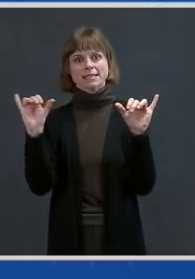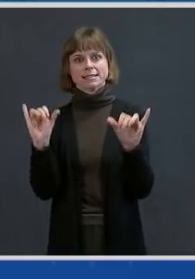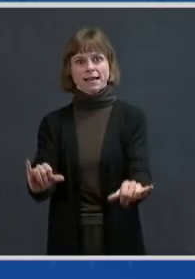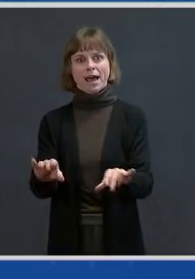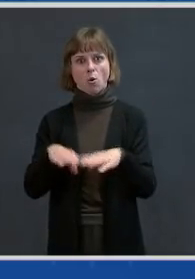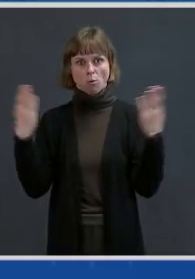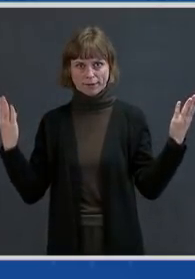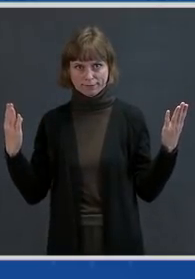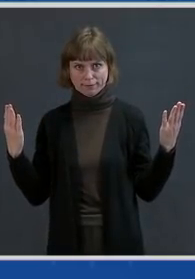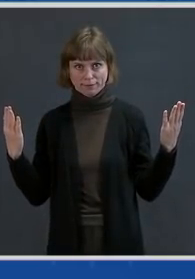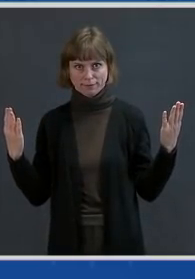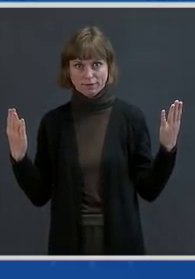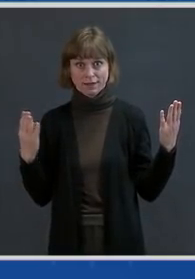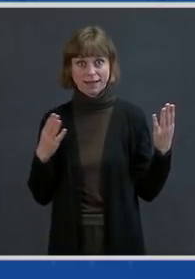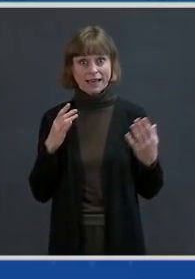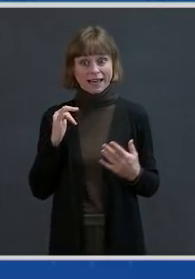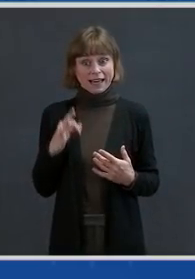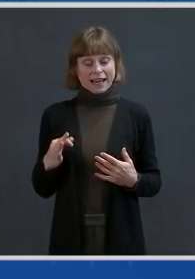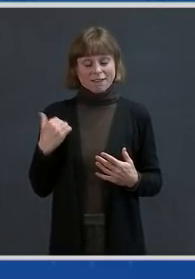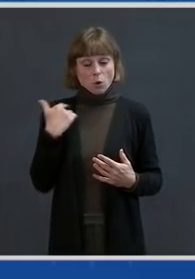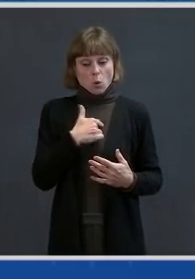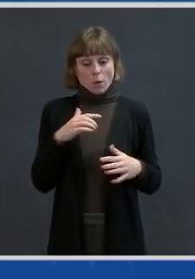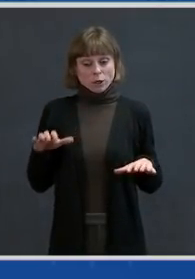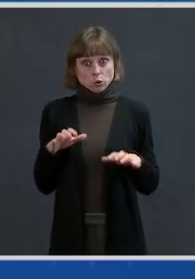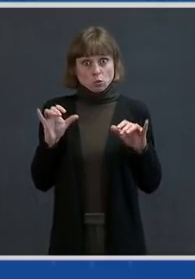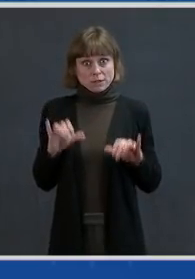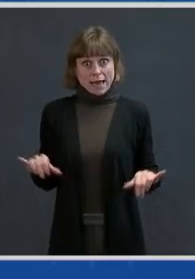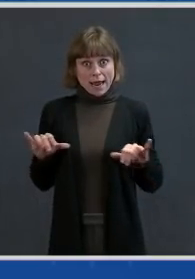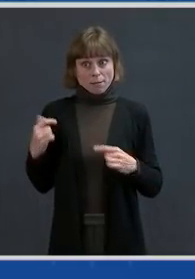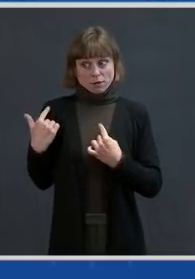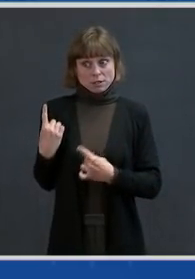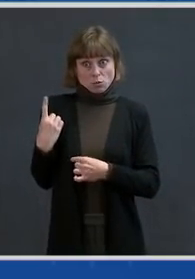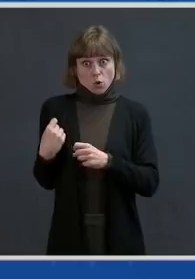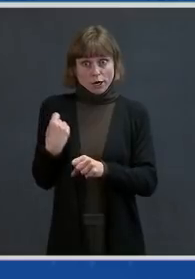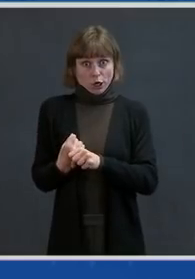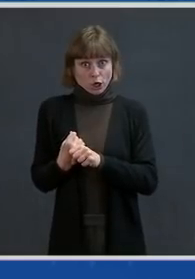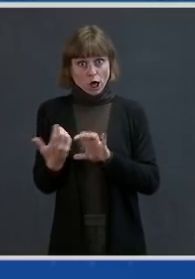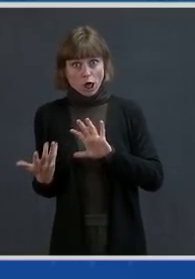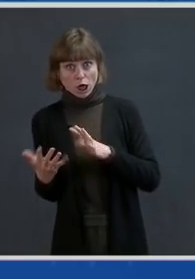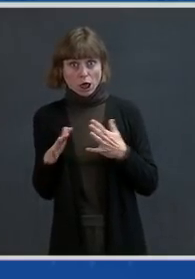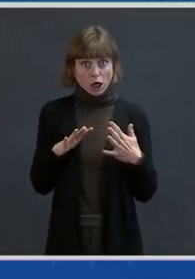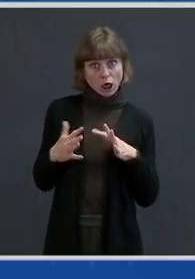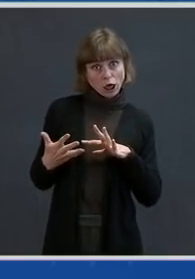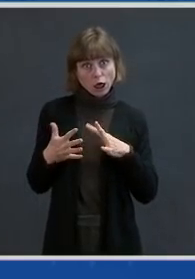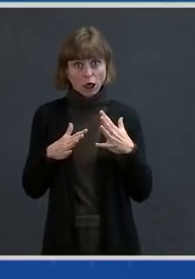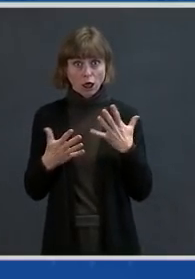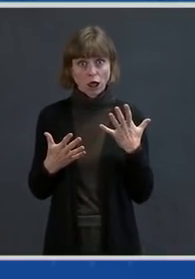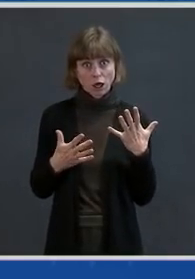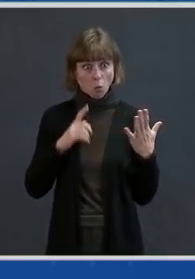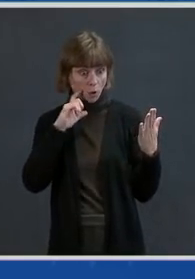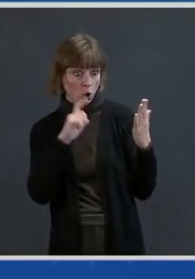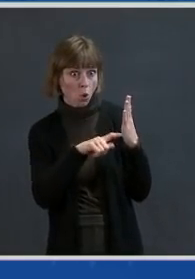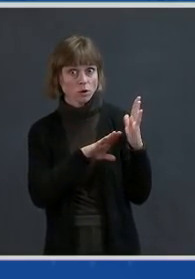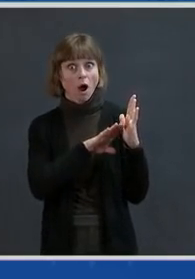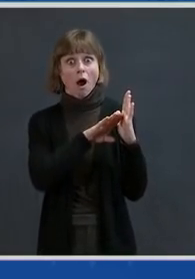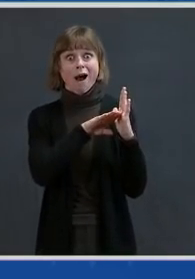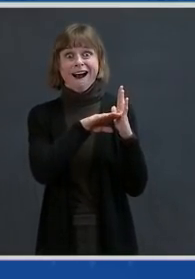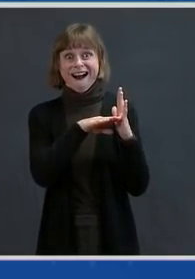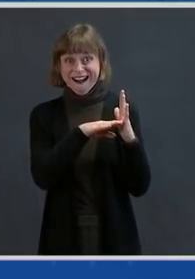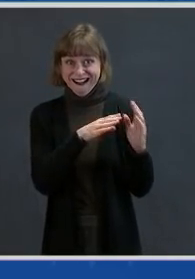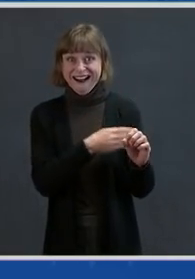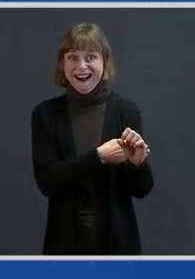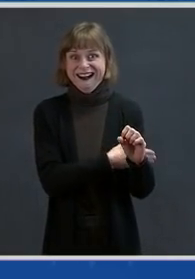If we do as we have been doing over the last year, which is at any sign of what appears to be progress,